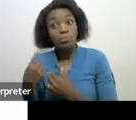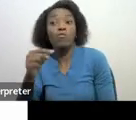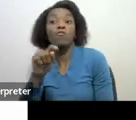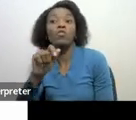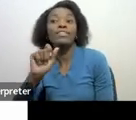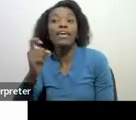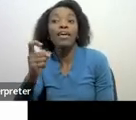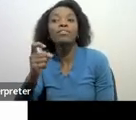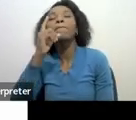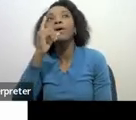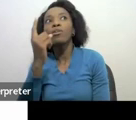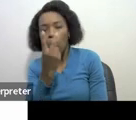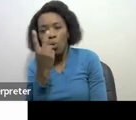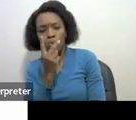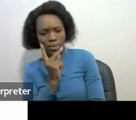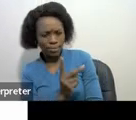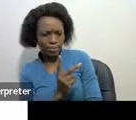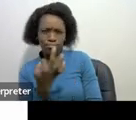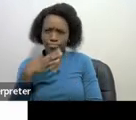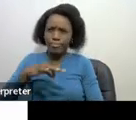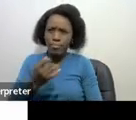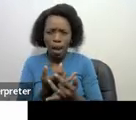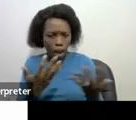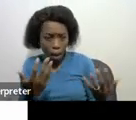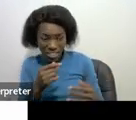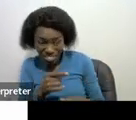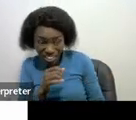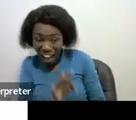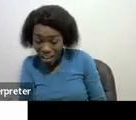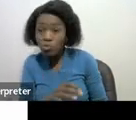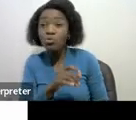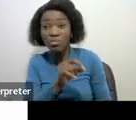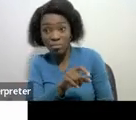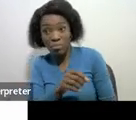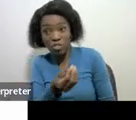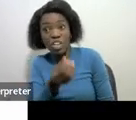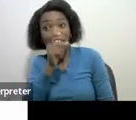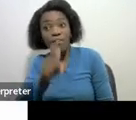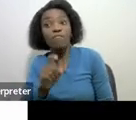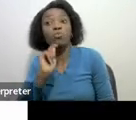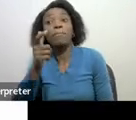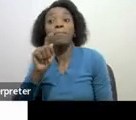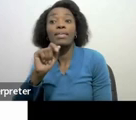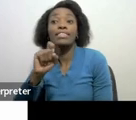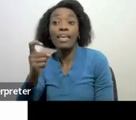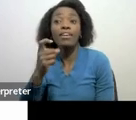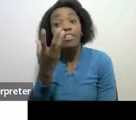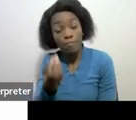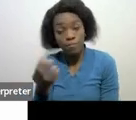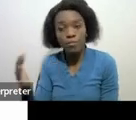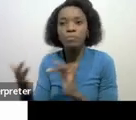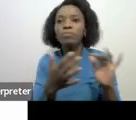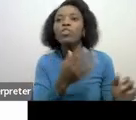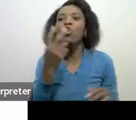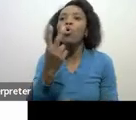the tax threshold of how much they've received if they're able to pay tax or not and then we'll also have the tax rebates primary